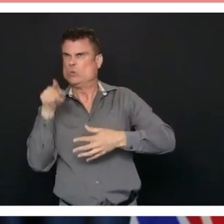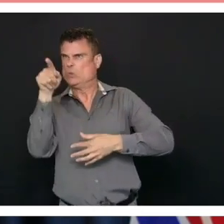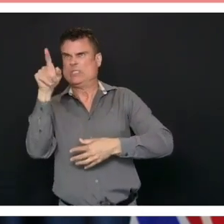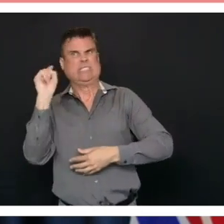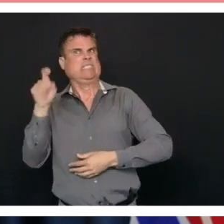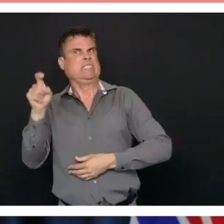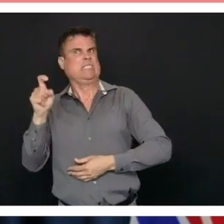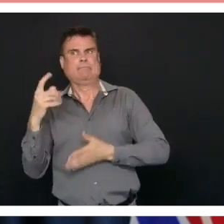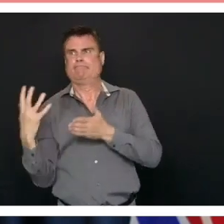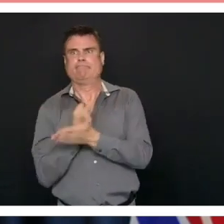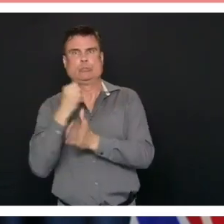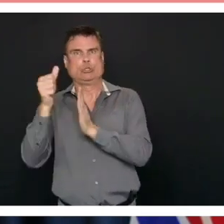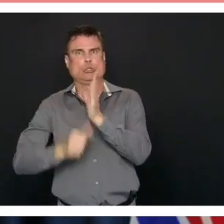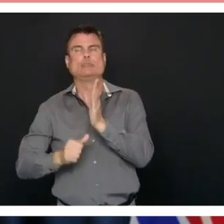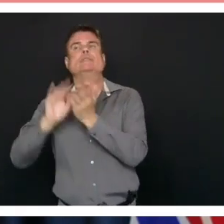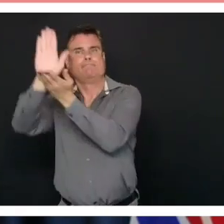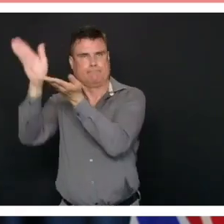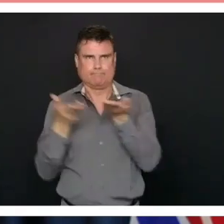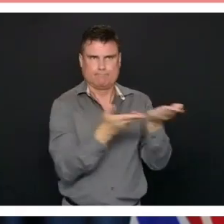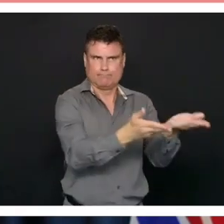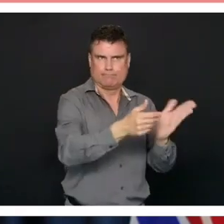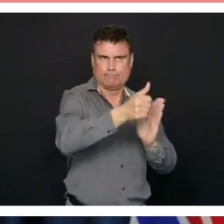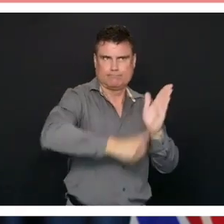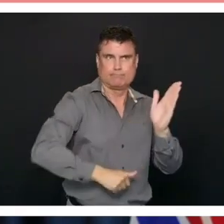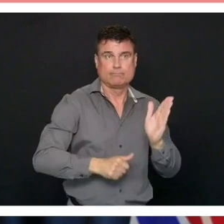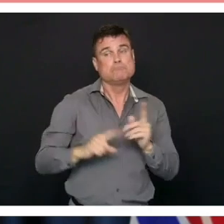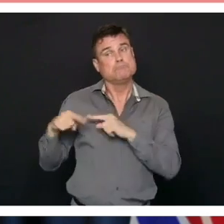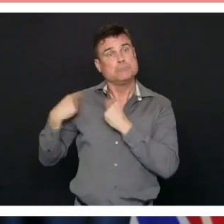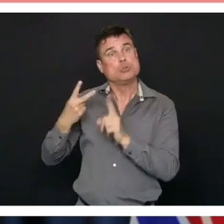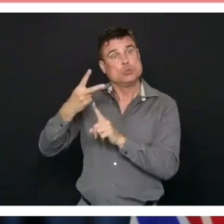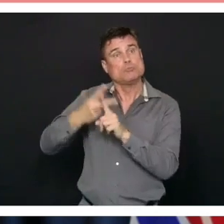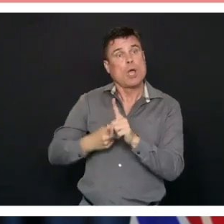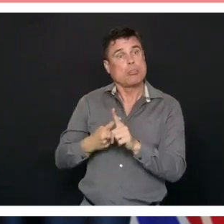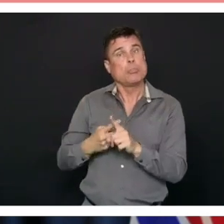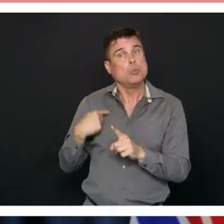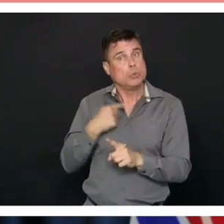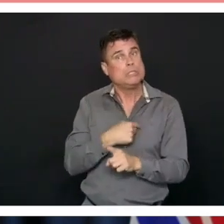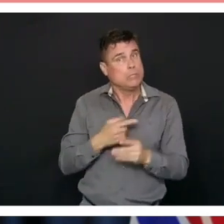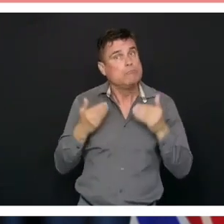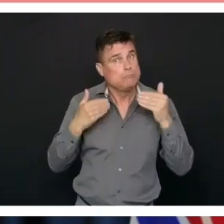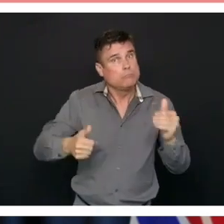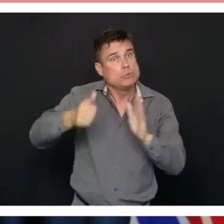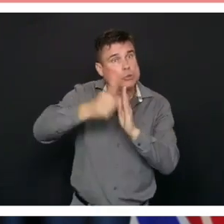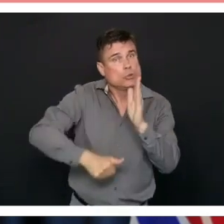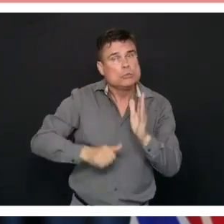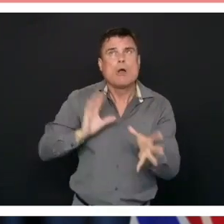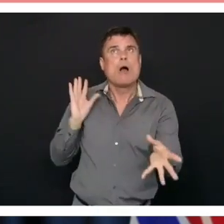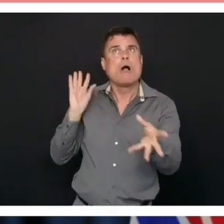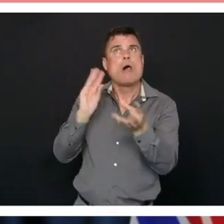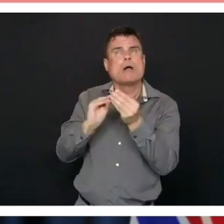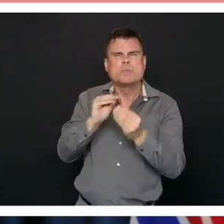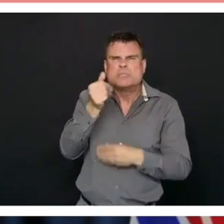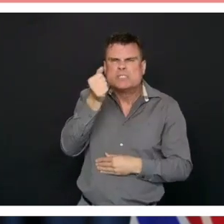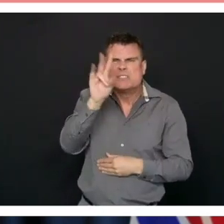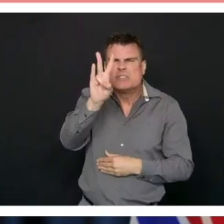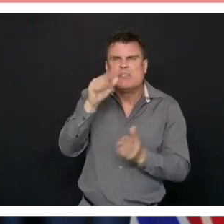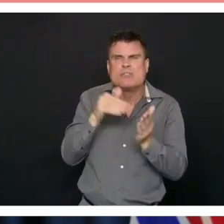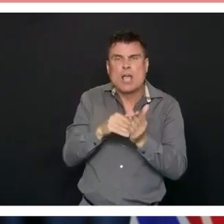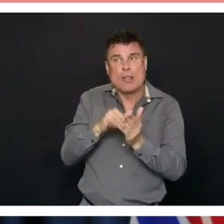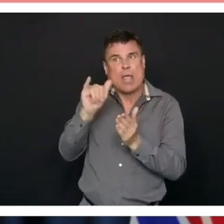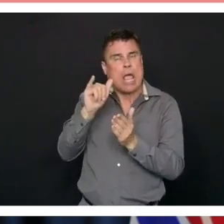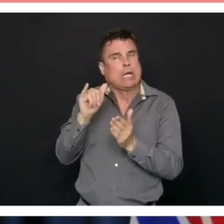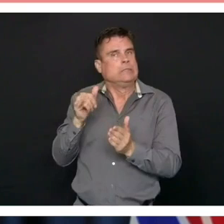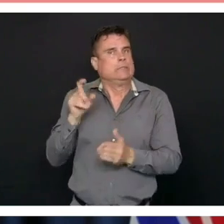urgent surgeries and emergent or emergency surgeries in this time. And the priority there are people who required surgeries for things